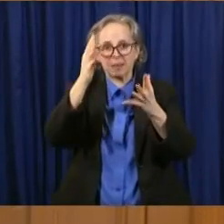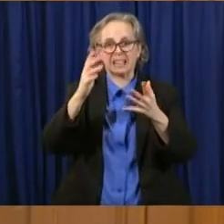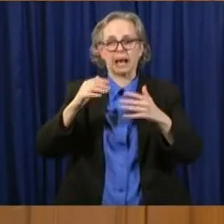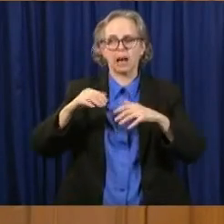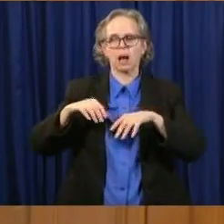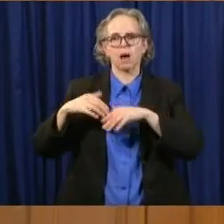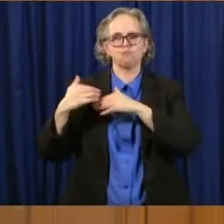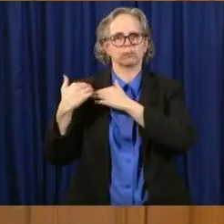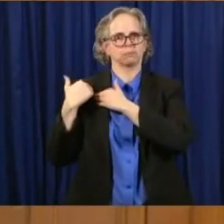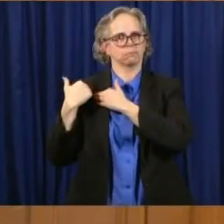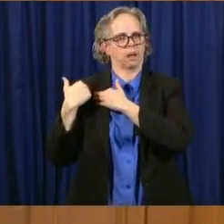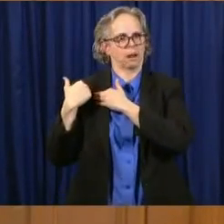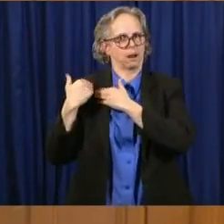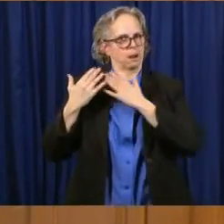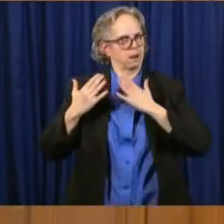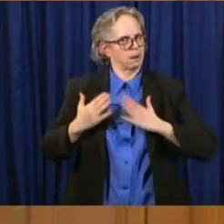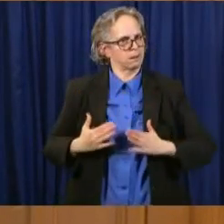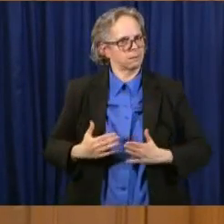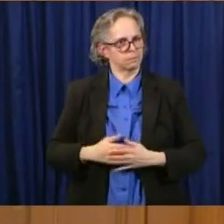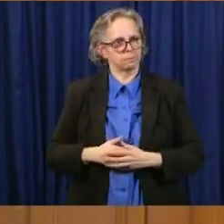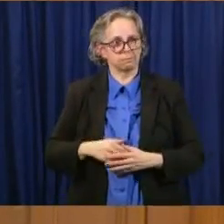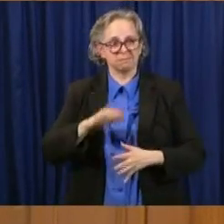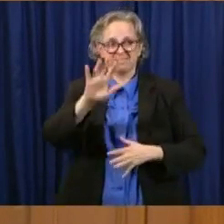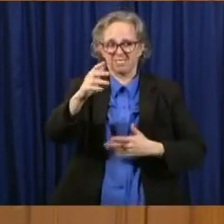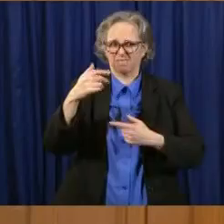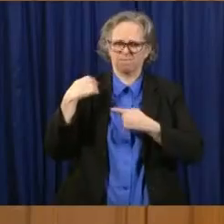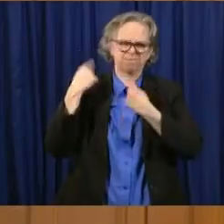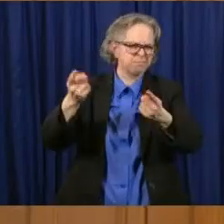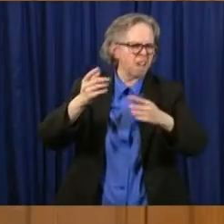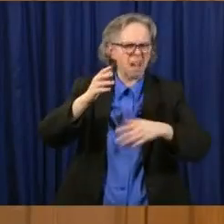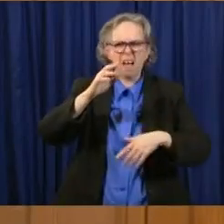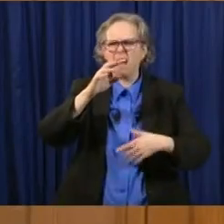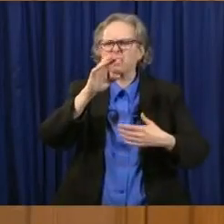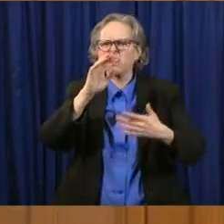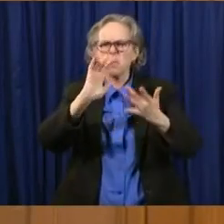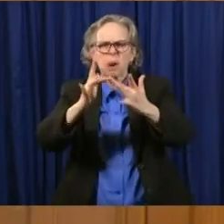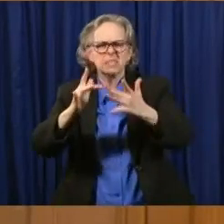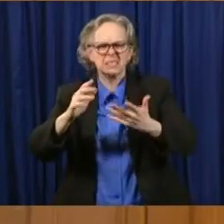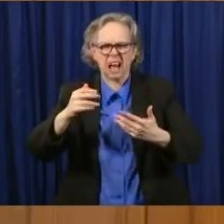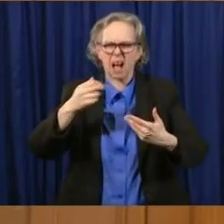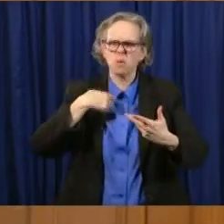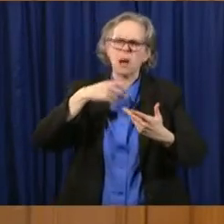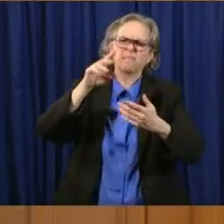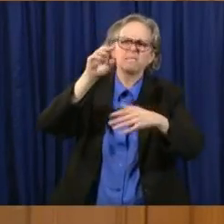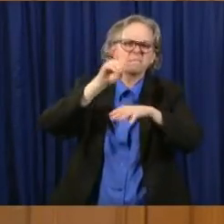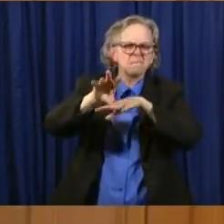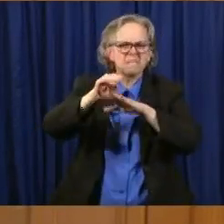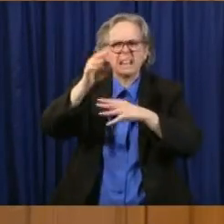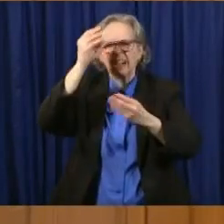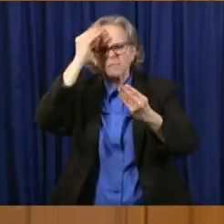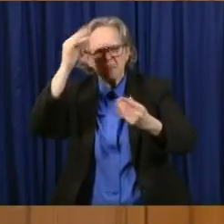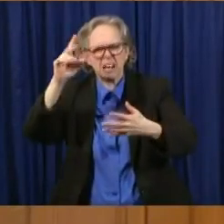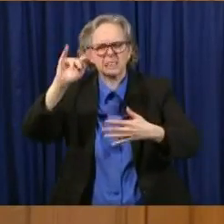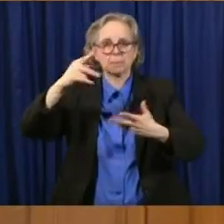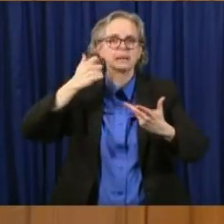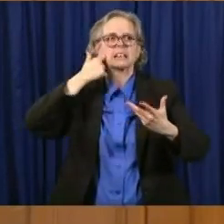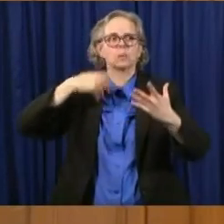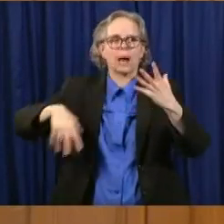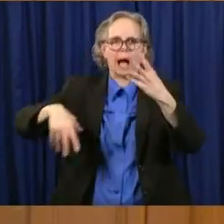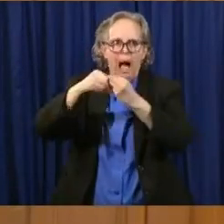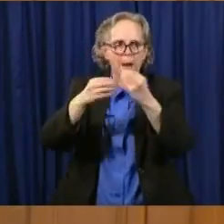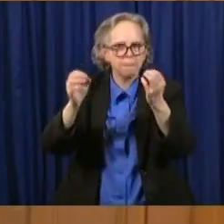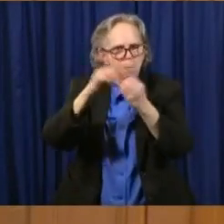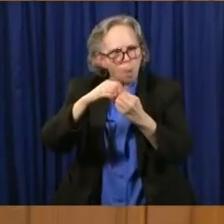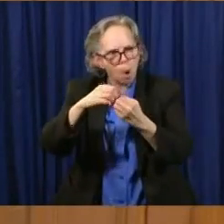along on our website a bunch of tips. And even since yesterday, more and more came in from the Academy of Pediatrics, from clinical psychologists.